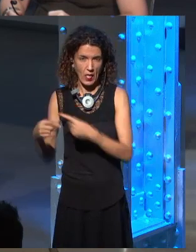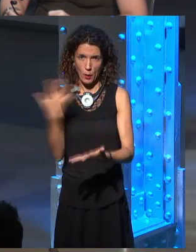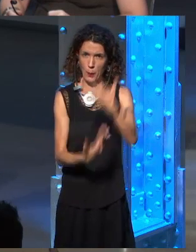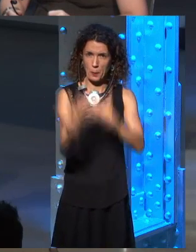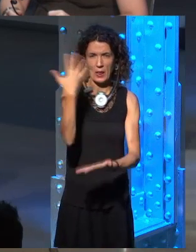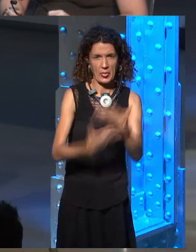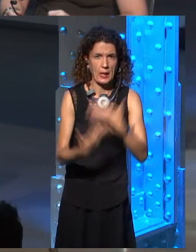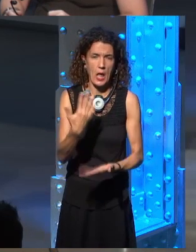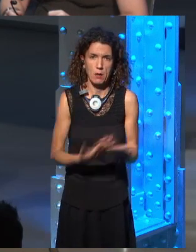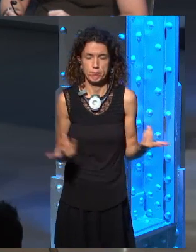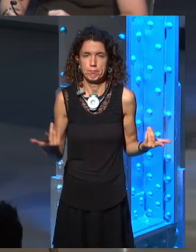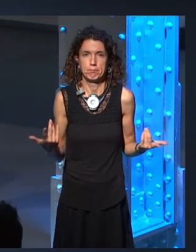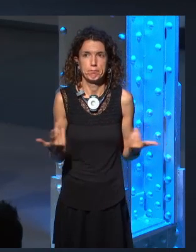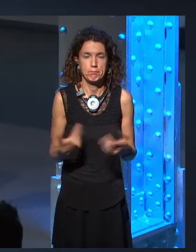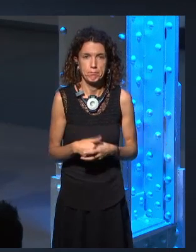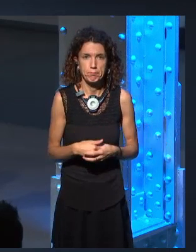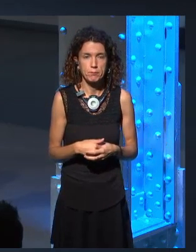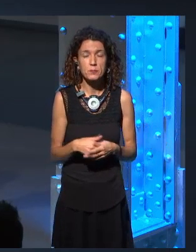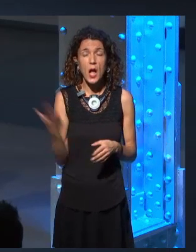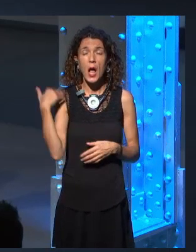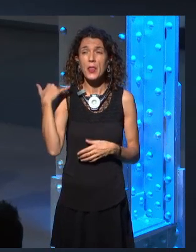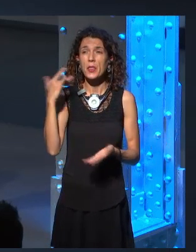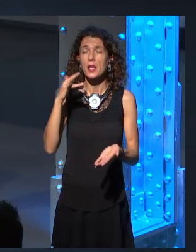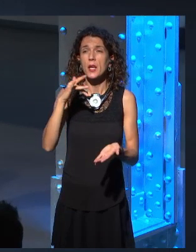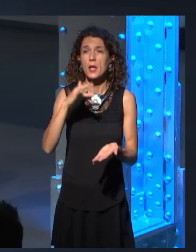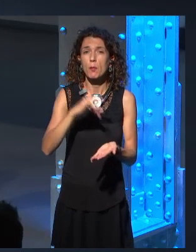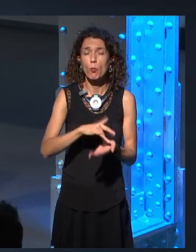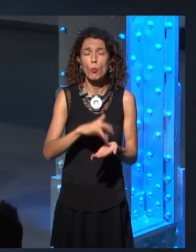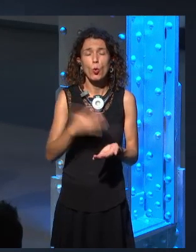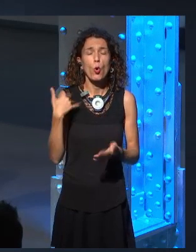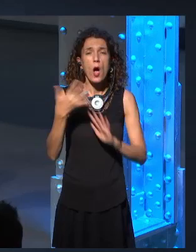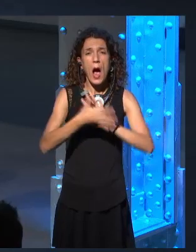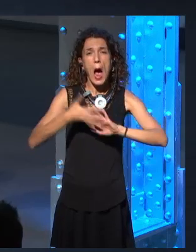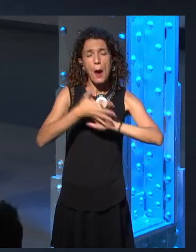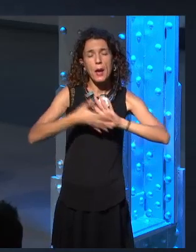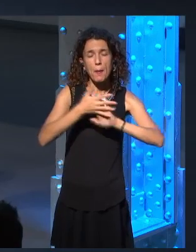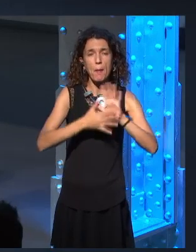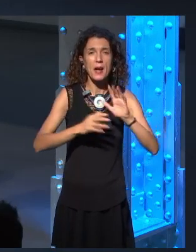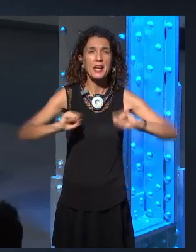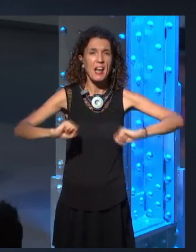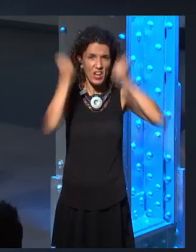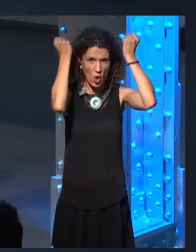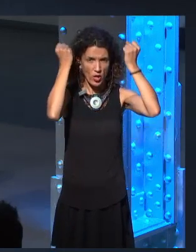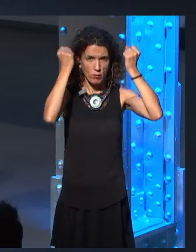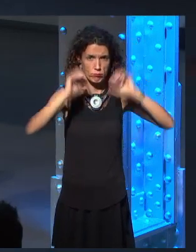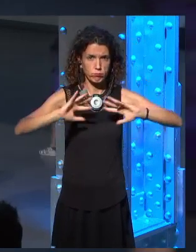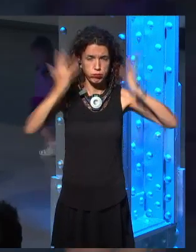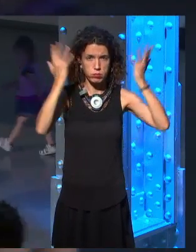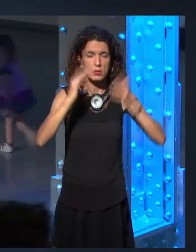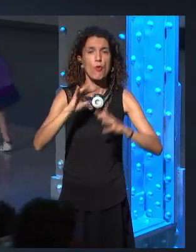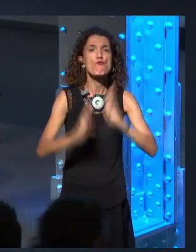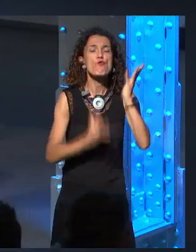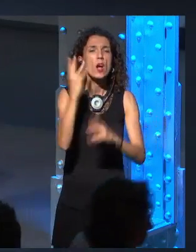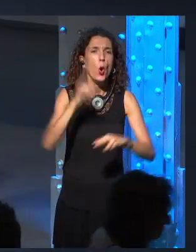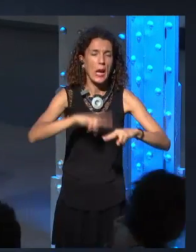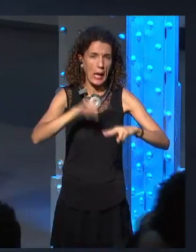the Blackfire Rebellion. And all that Blackfire stuff is something